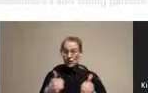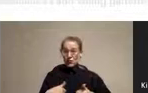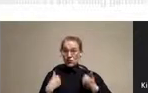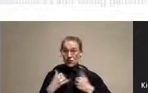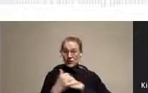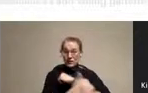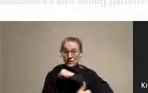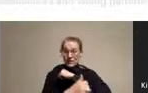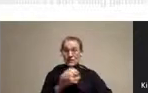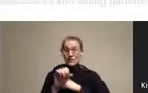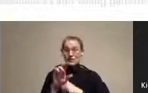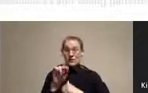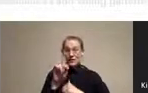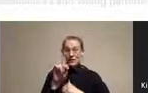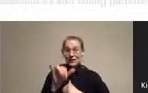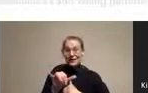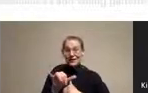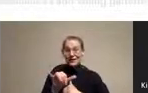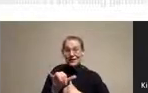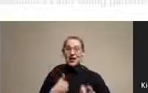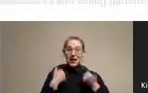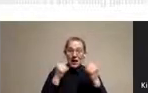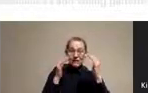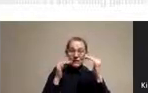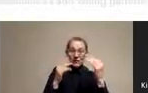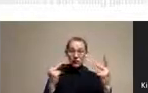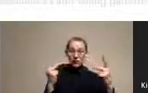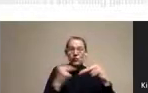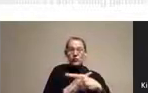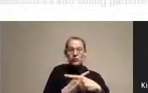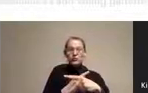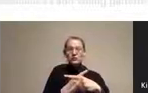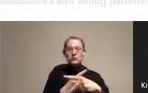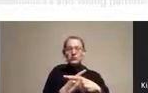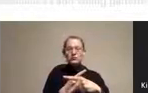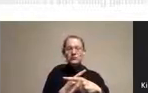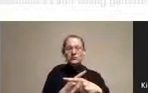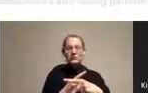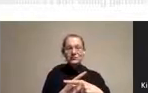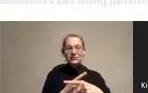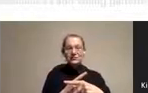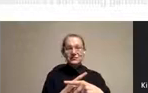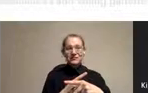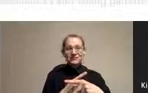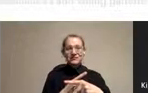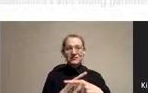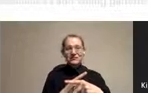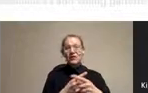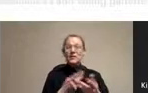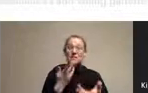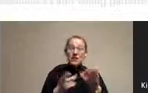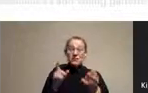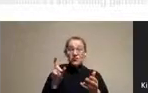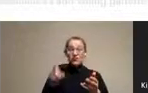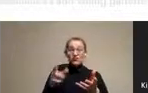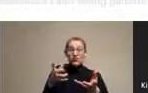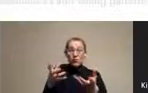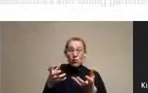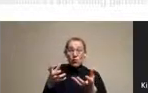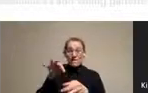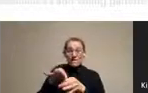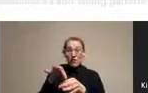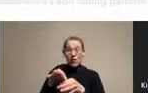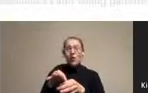a life expectancy doing worse, it's not at all unreasonable for you to actually want to vote for a candidate of disruption. It's actually, think to my mind is a rational act.